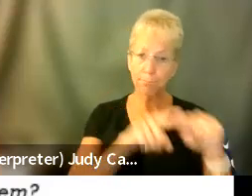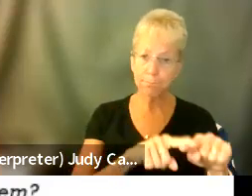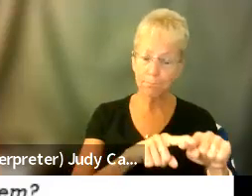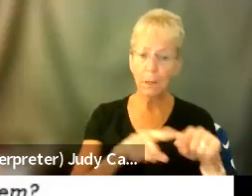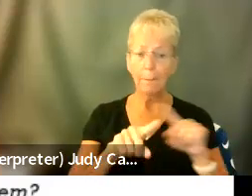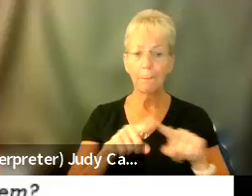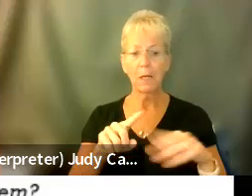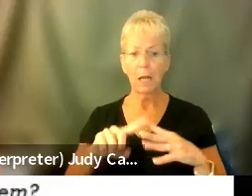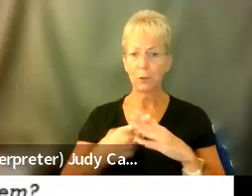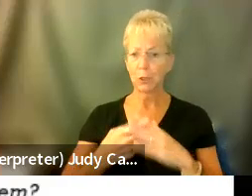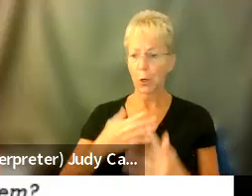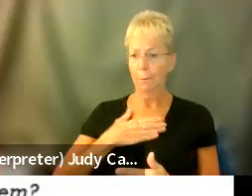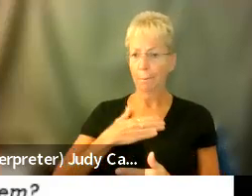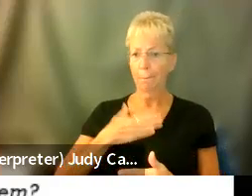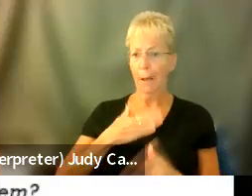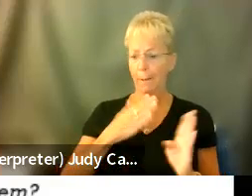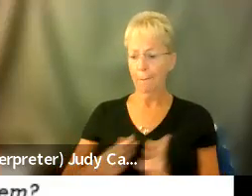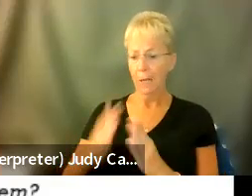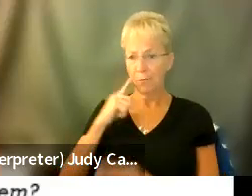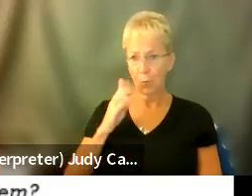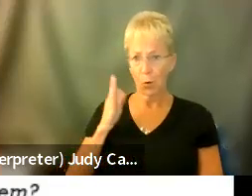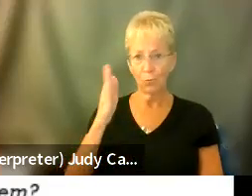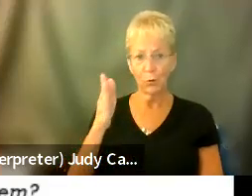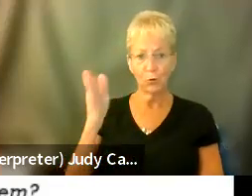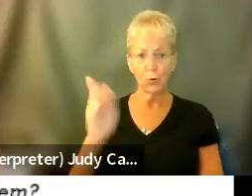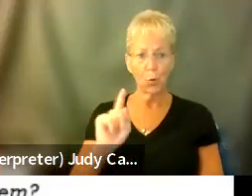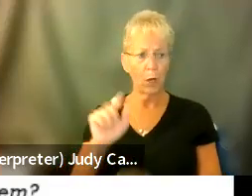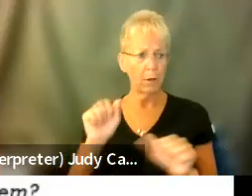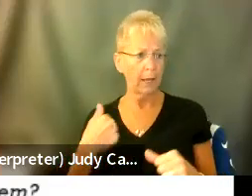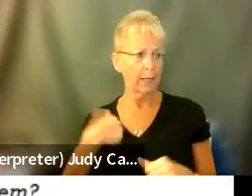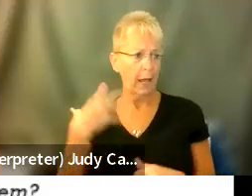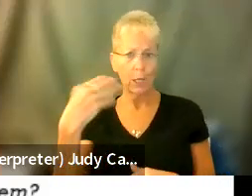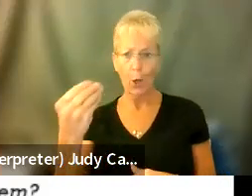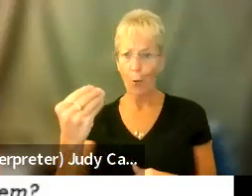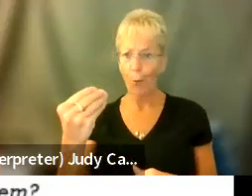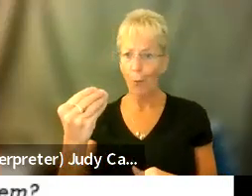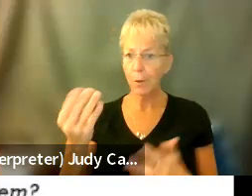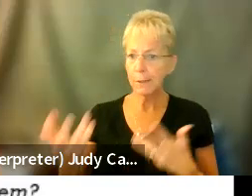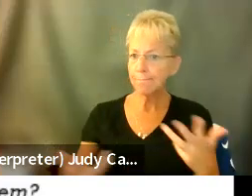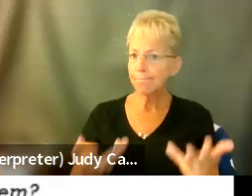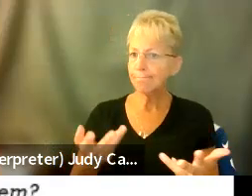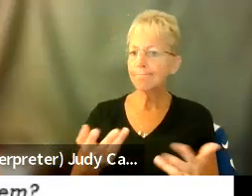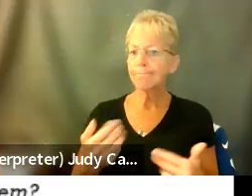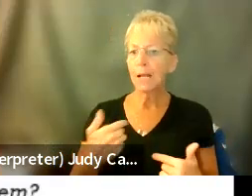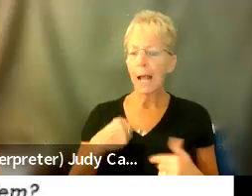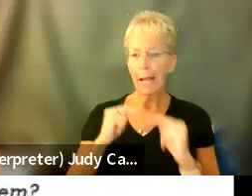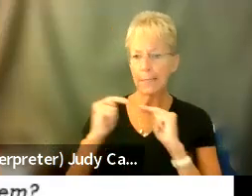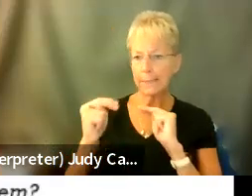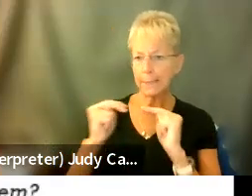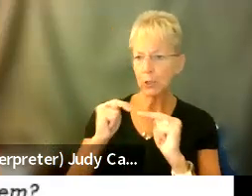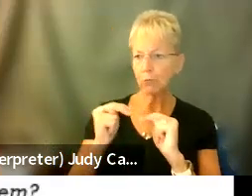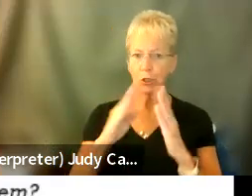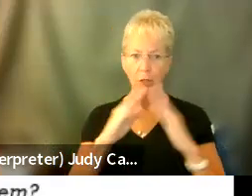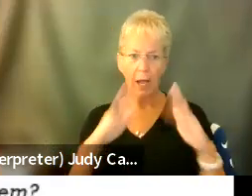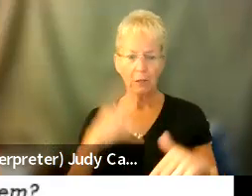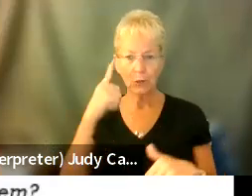starting to create my plan for my future of where can I go? Because I negotiated housing for